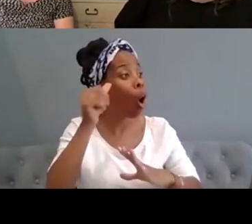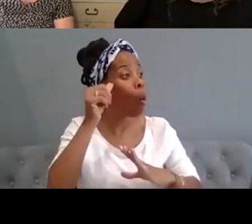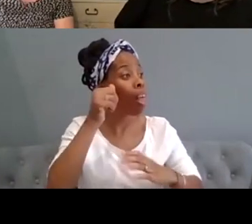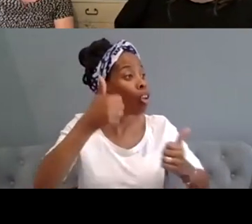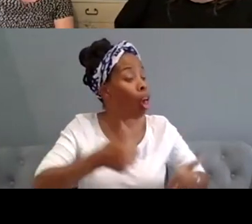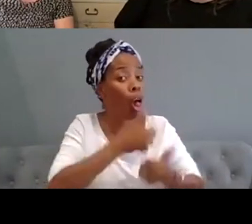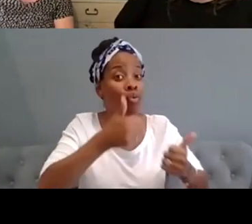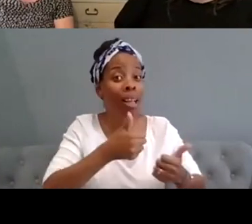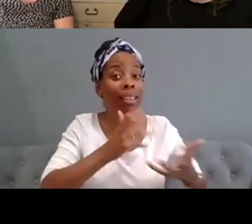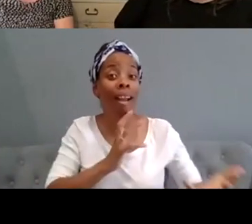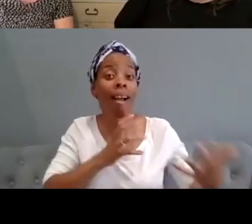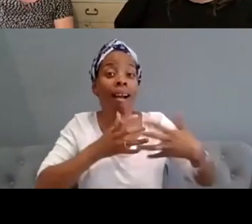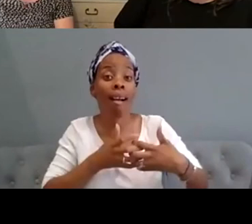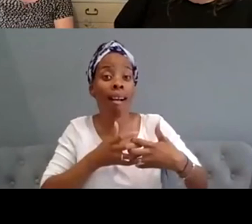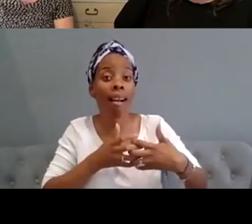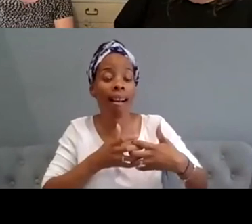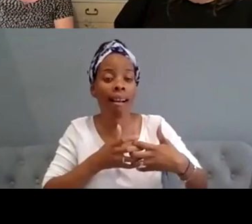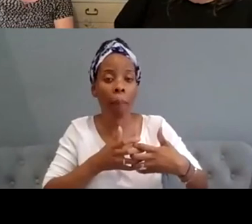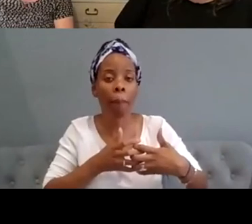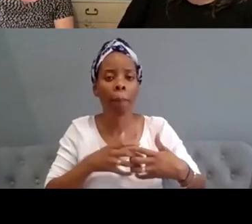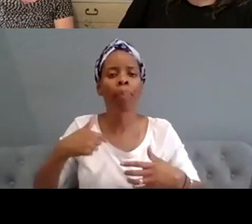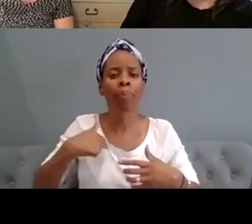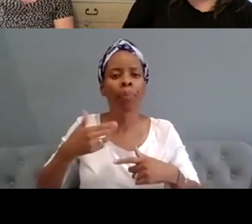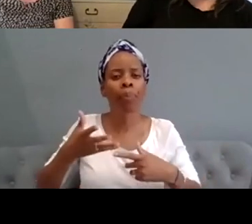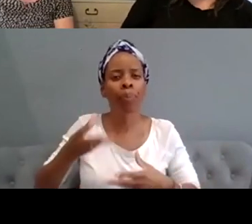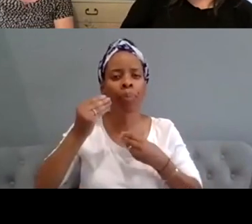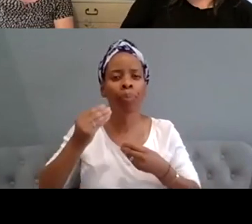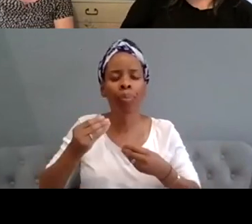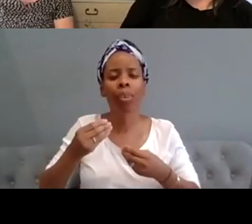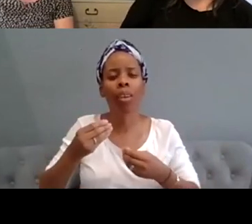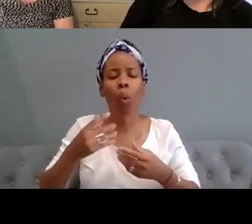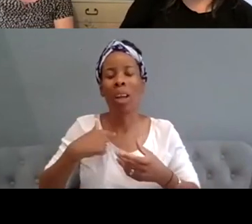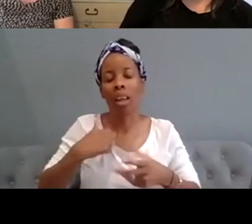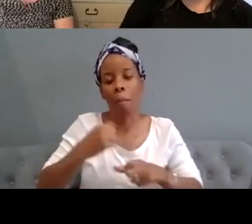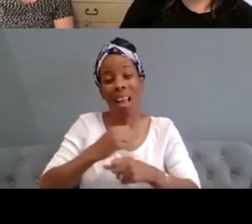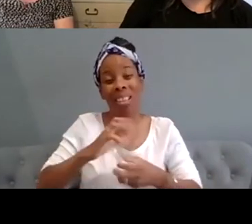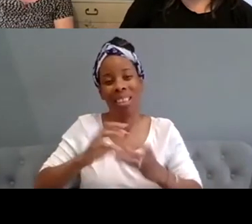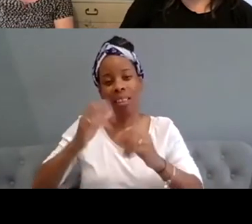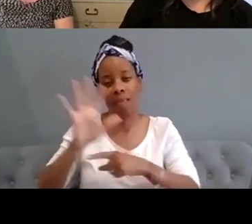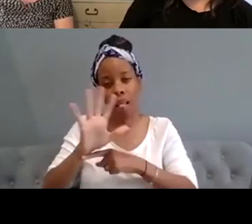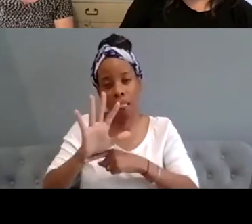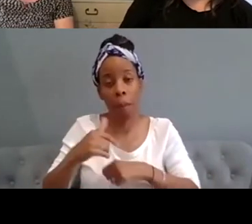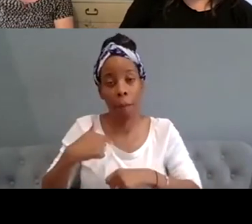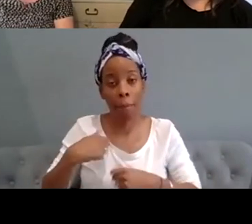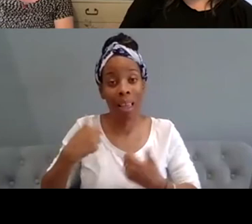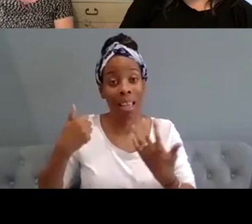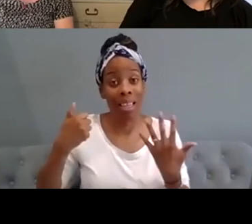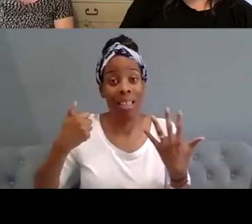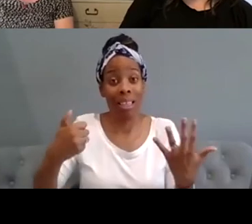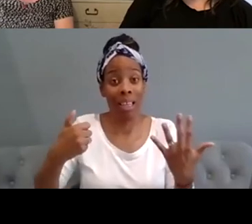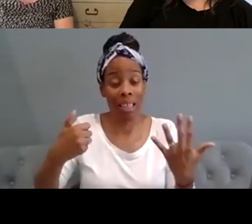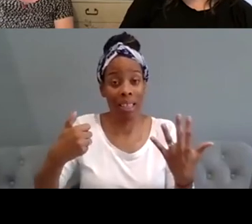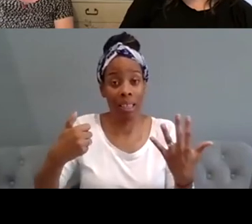um six uh people six individuals from uh